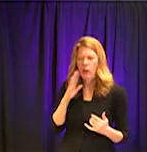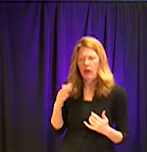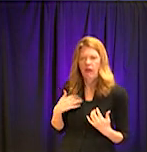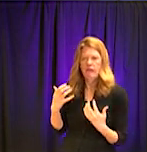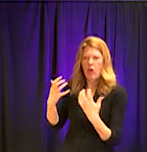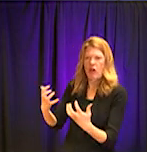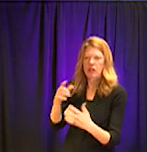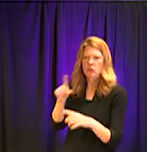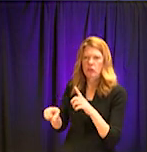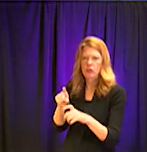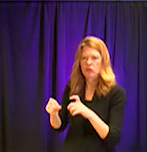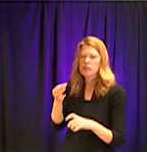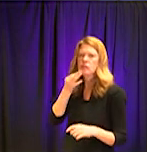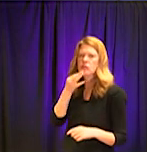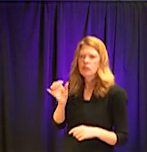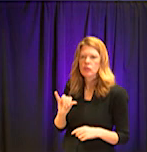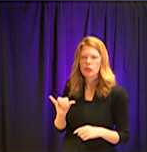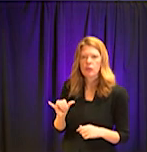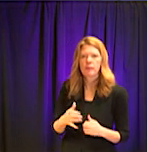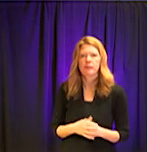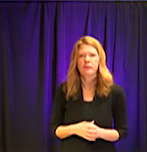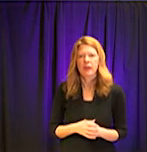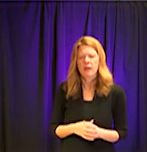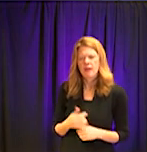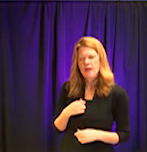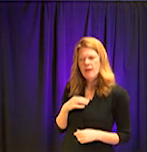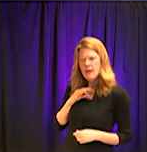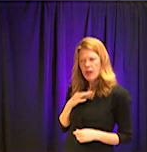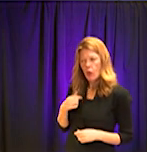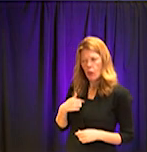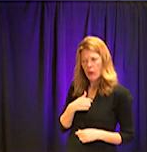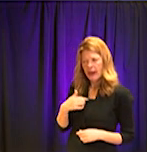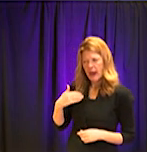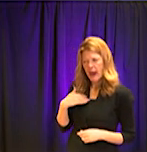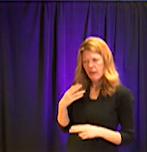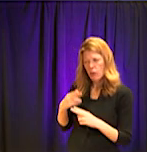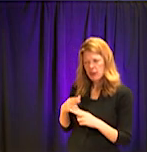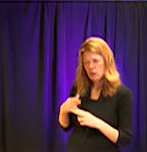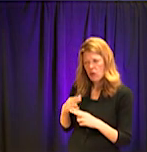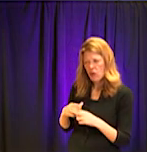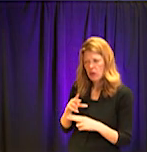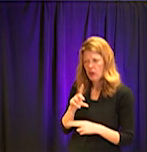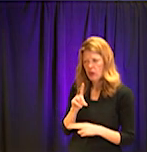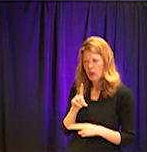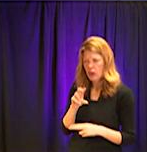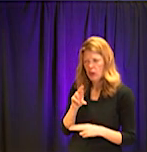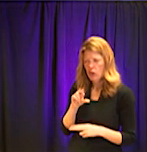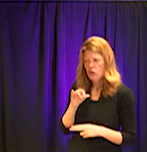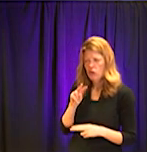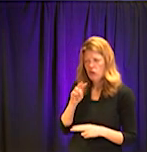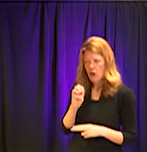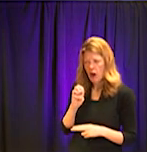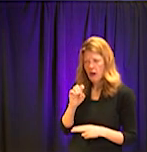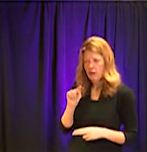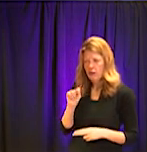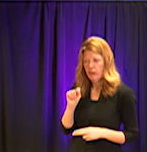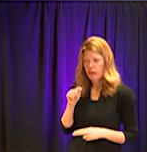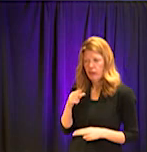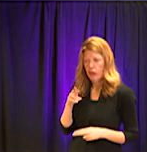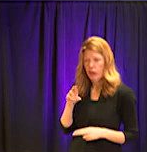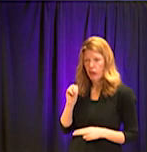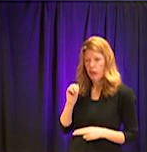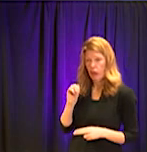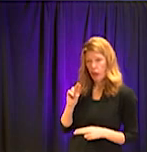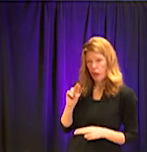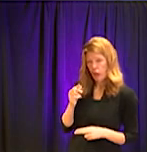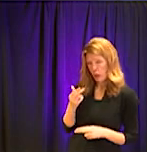start here. Do we have drive-through testing here in DeKalb County? If so, where and how many? So, as I just